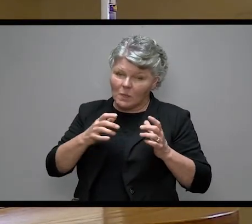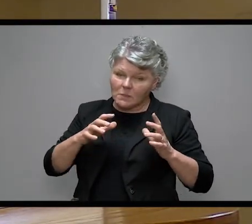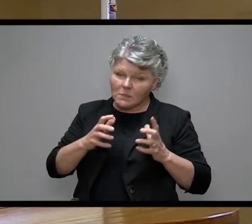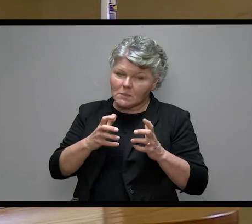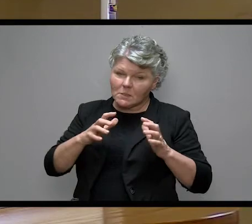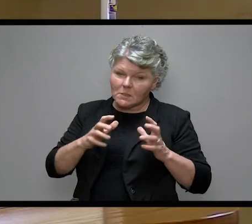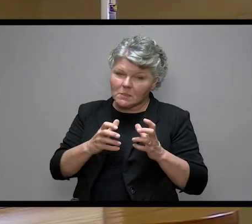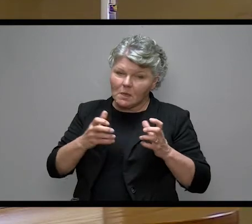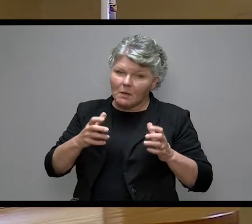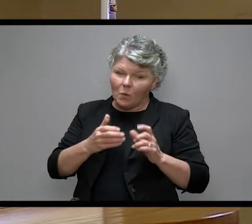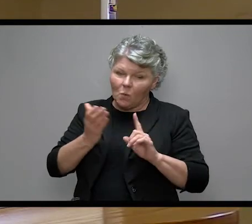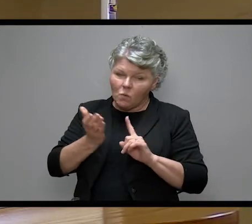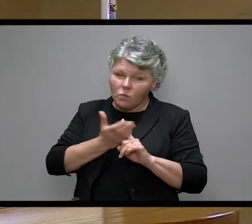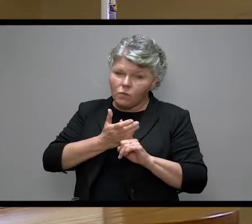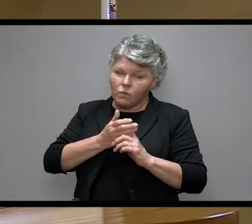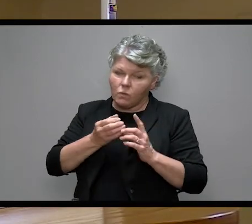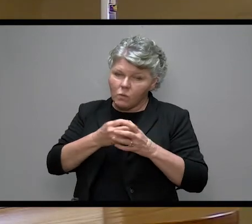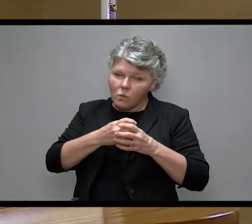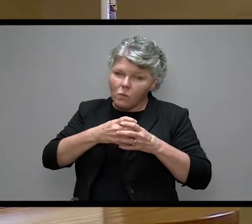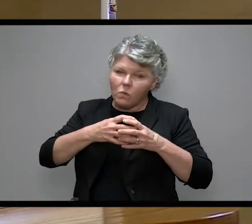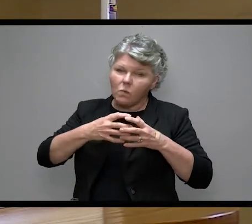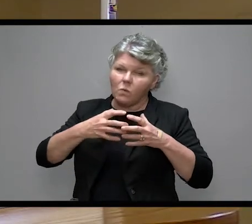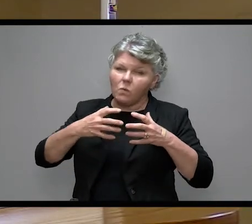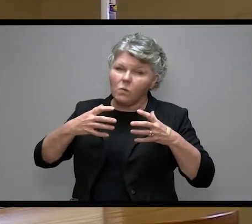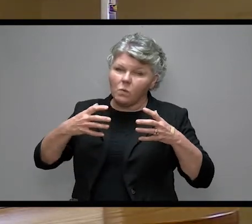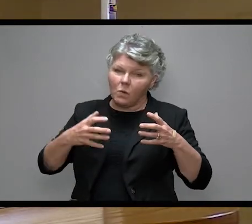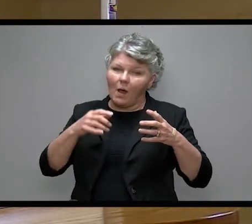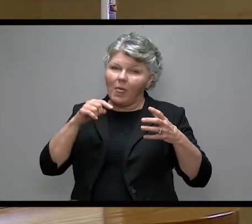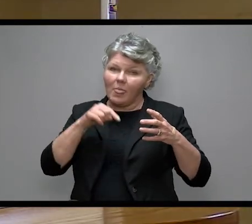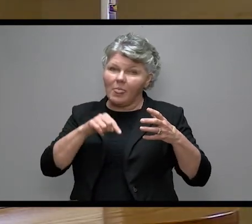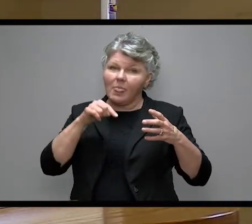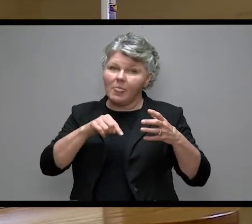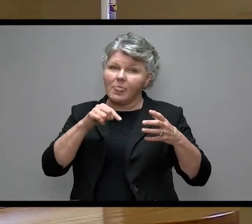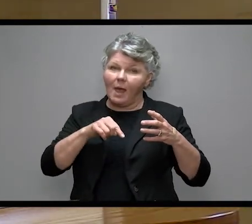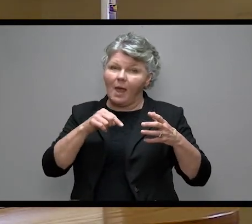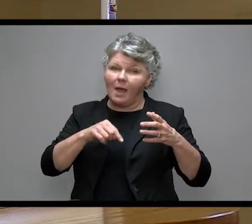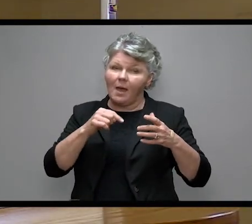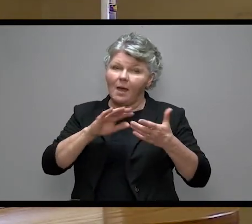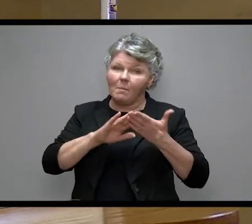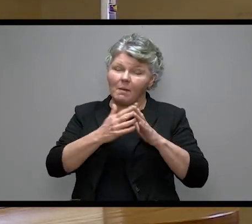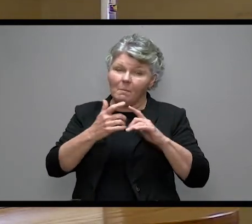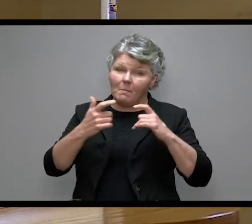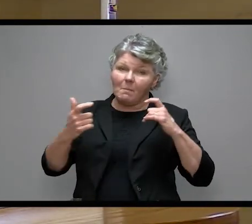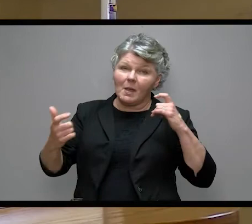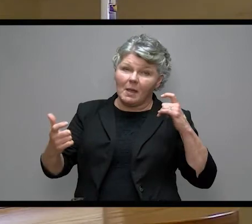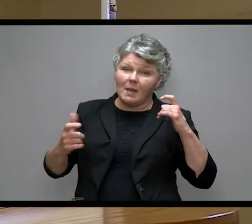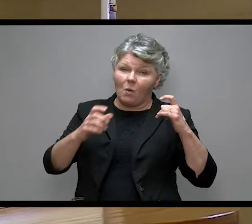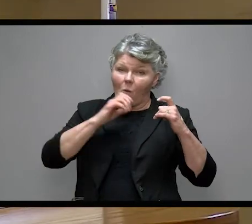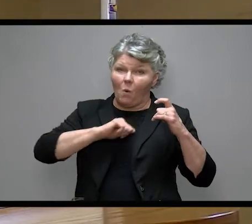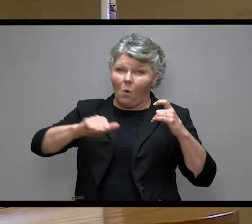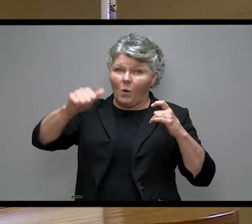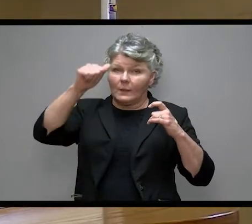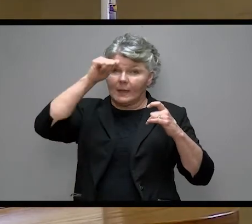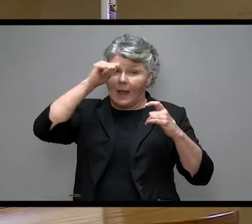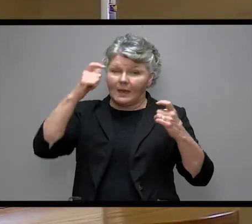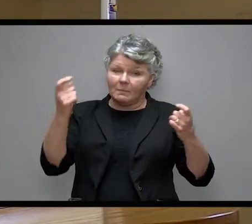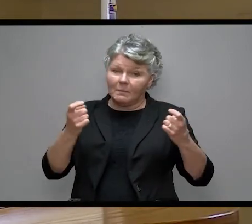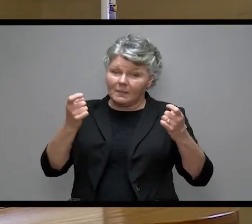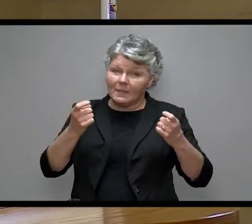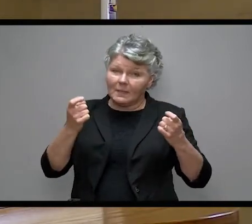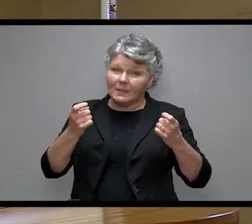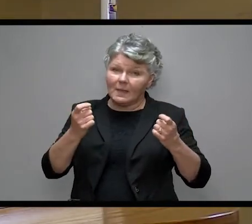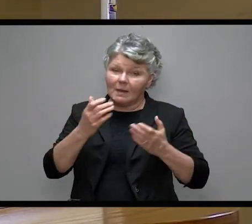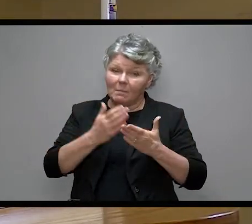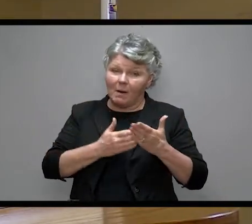over and over and over again, that event is going to grow and also our old Adam's sinful flesh along